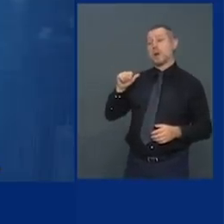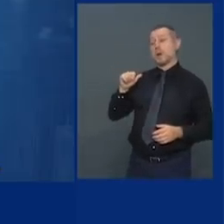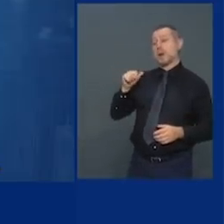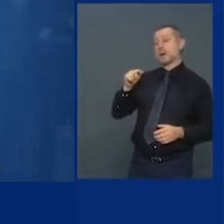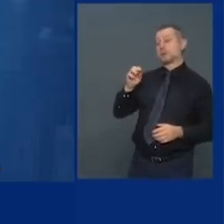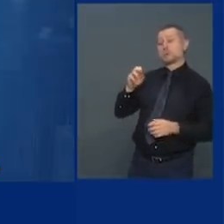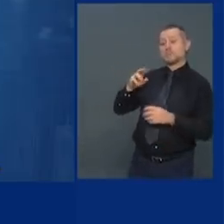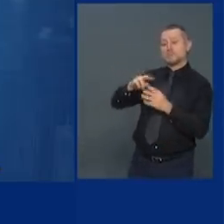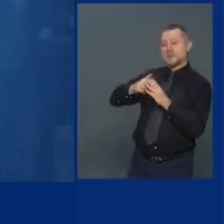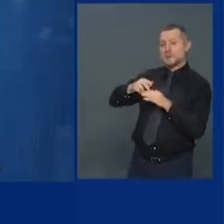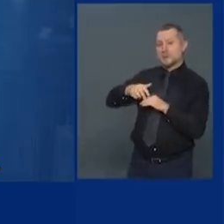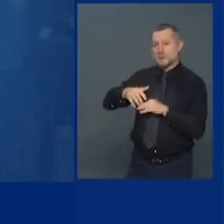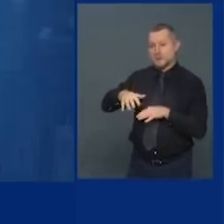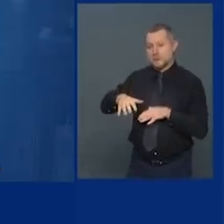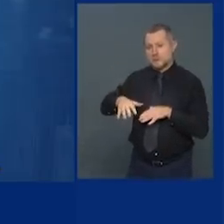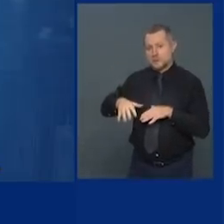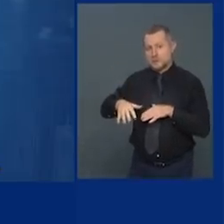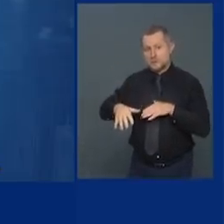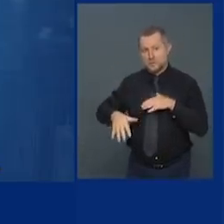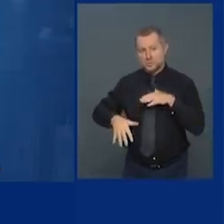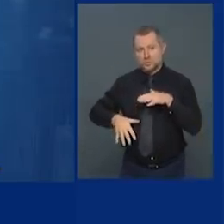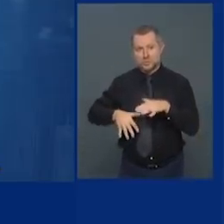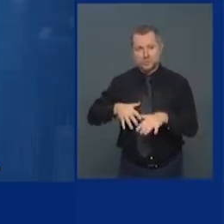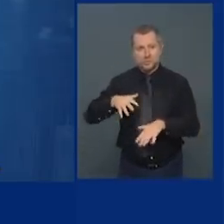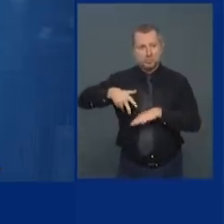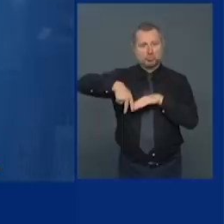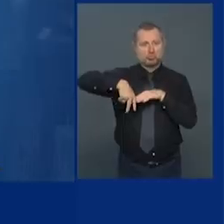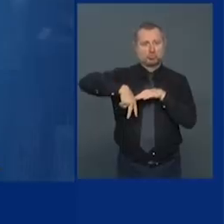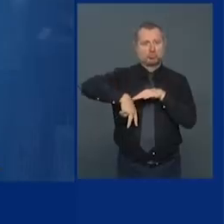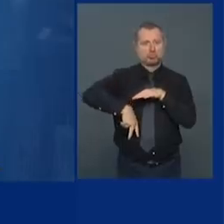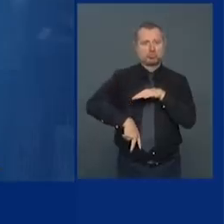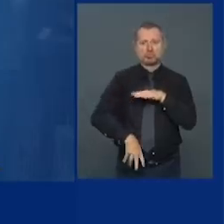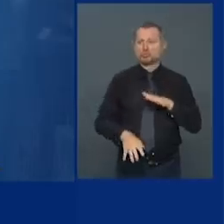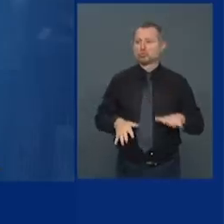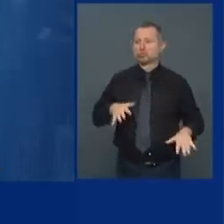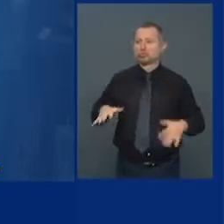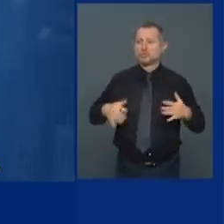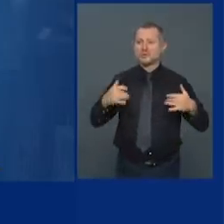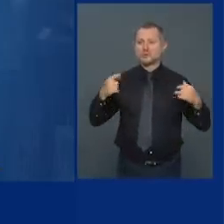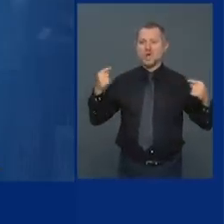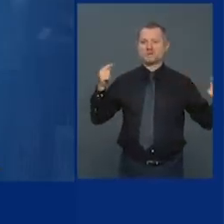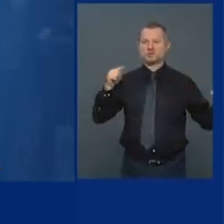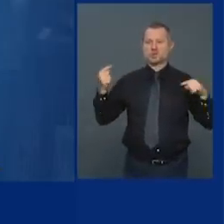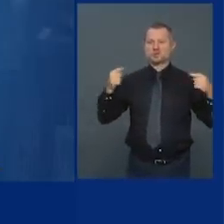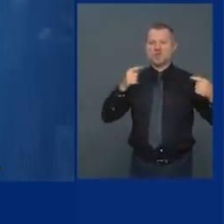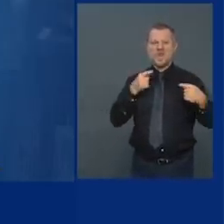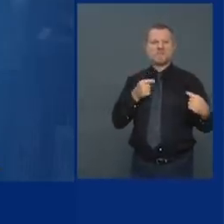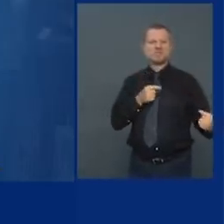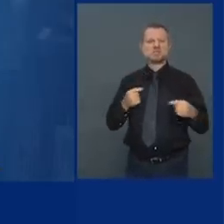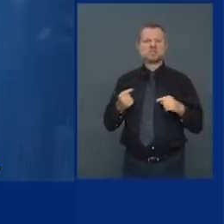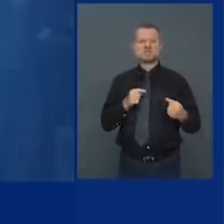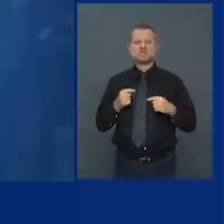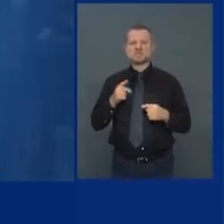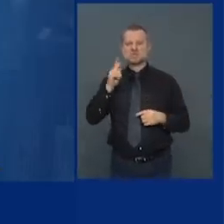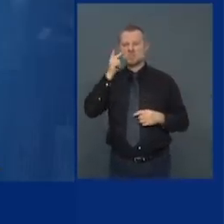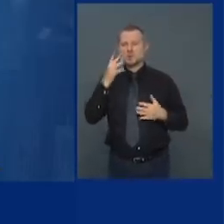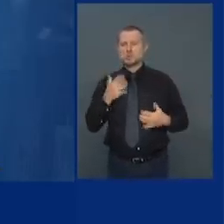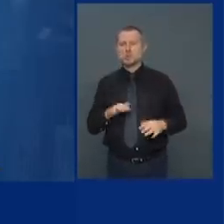into why because it's controversial you know what politicians like to do avoid